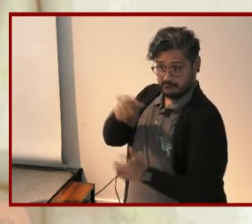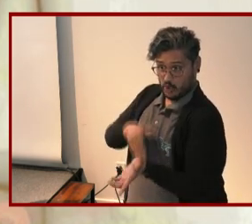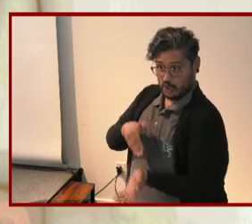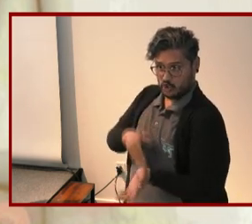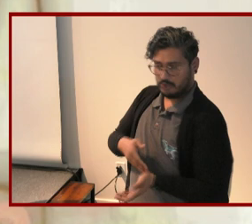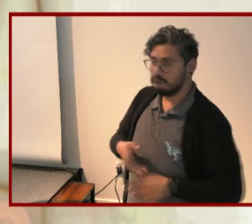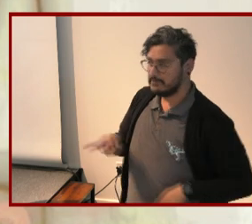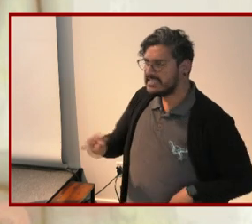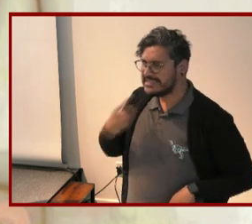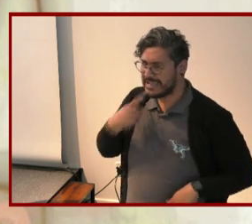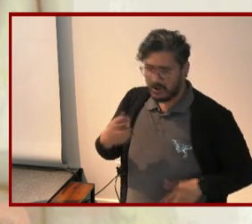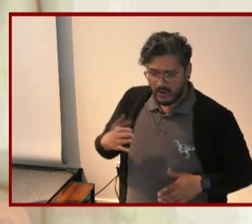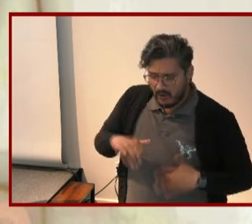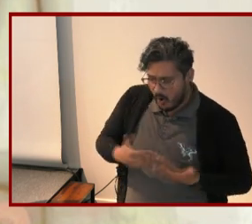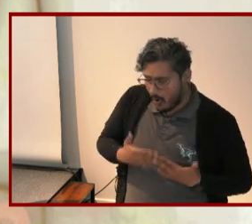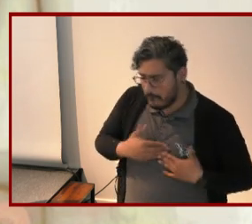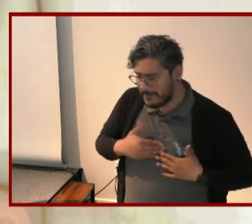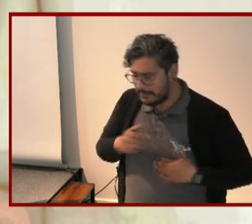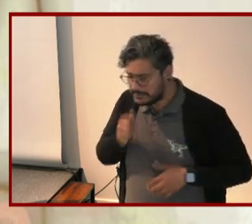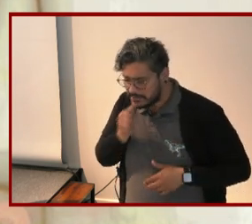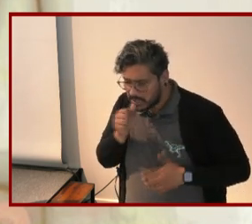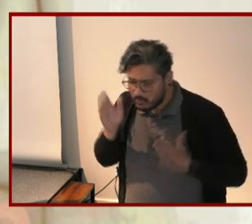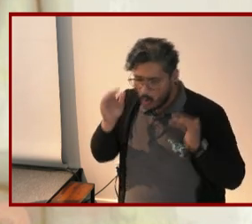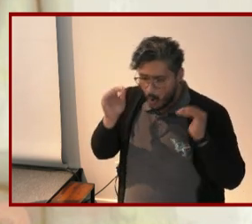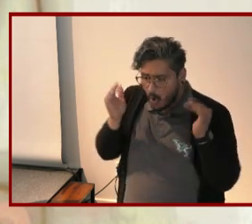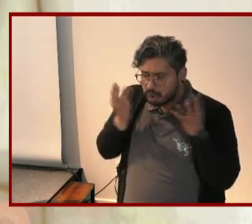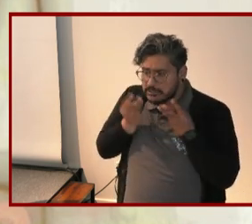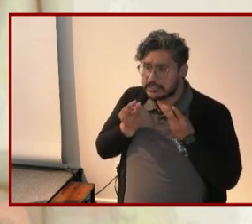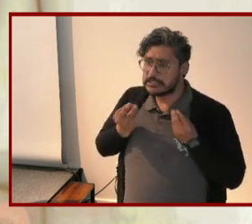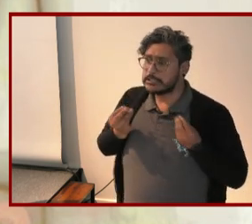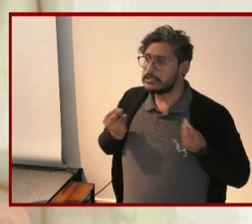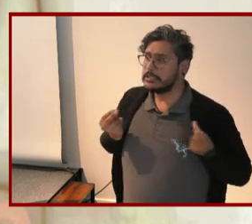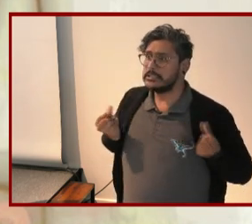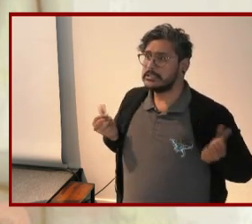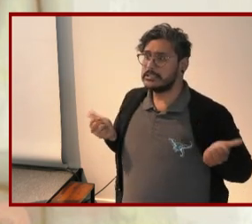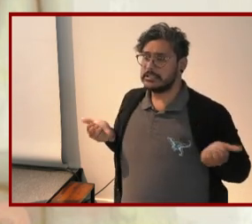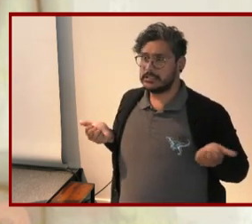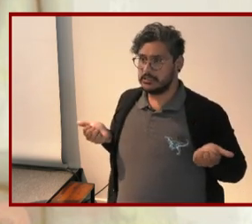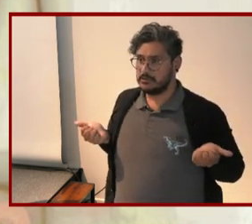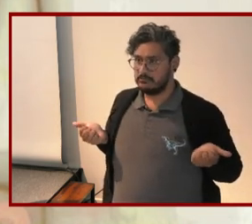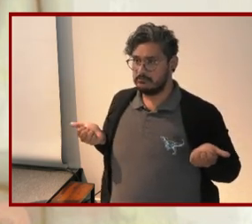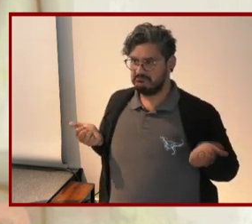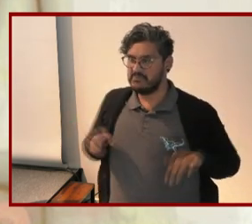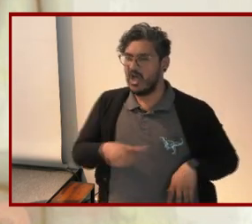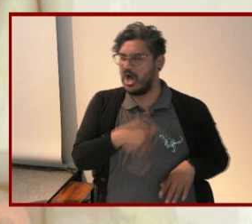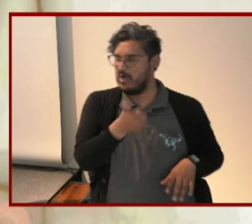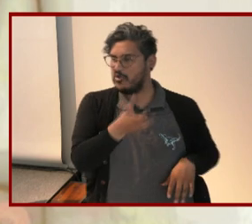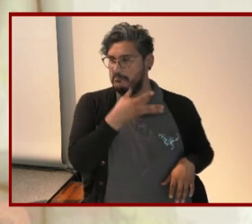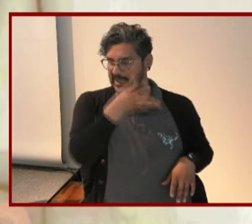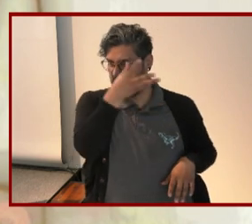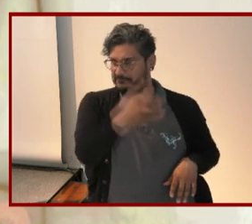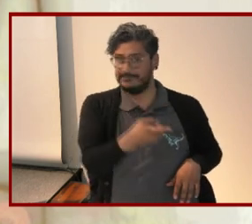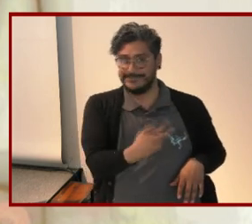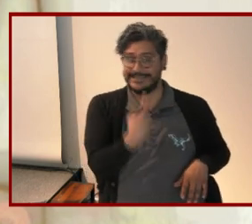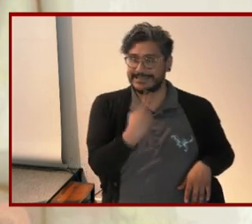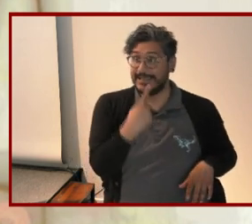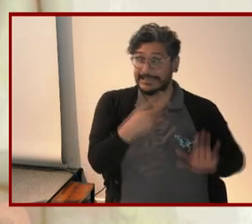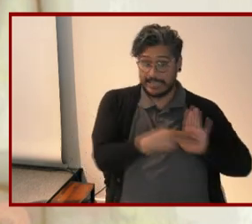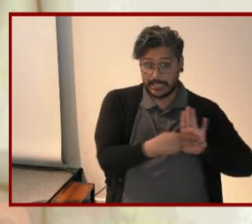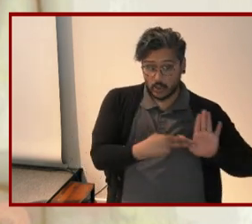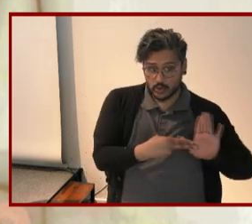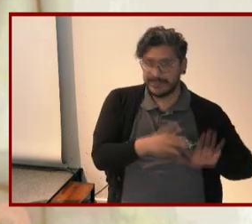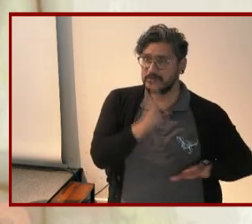secret hopes for my daughter's future slipping away from me another writes that diagnosis will quote unquote